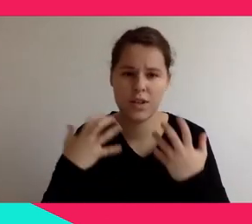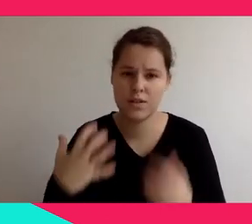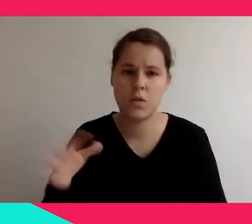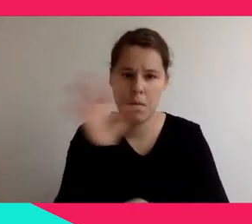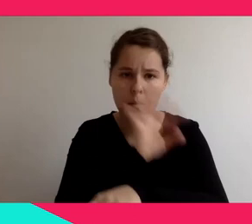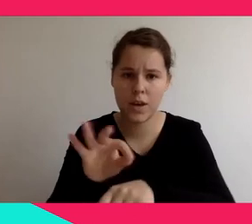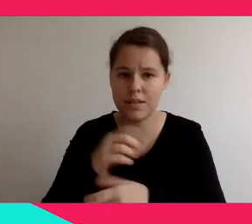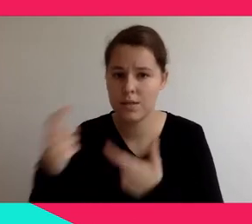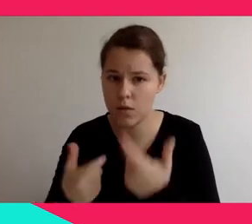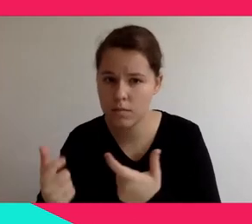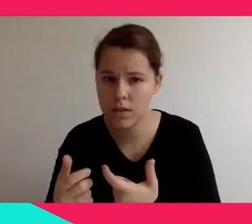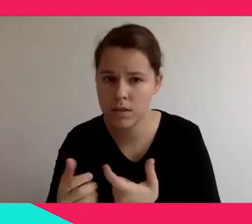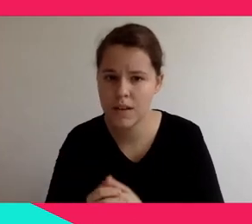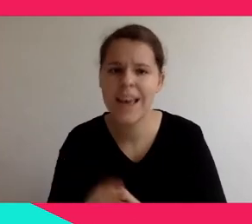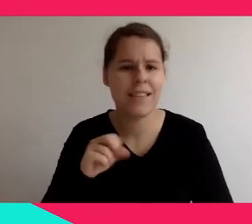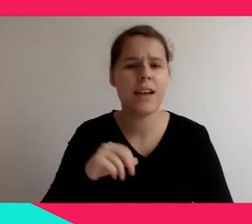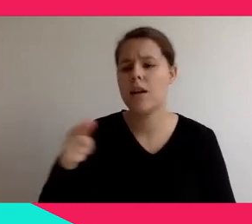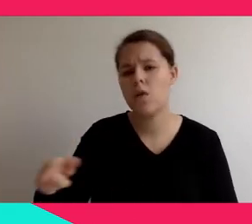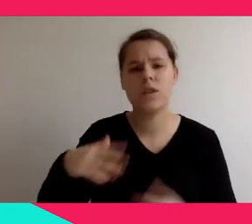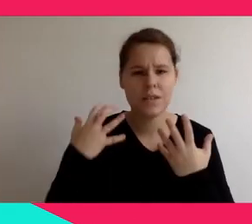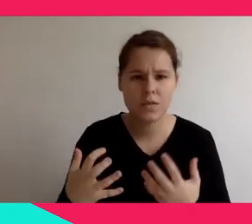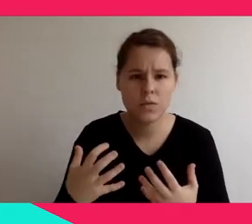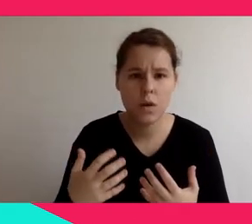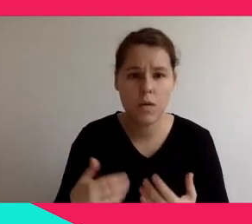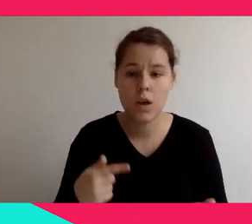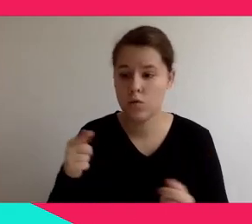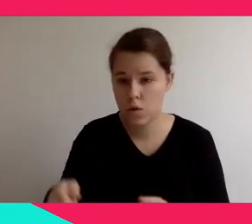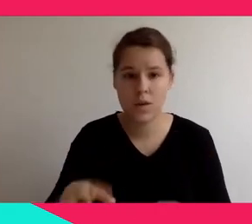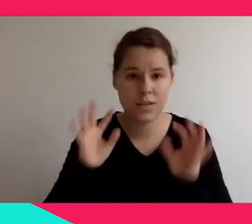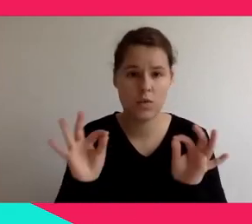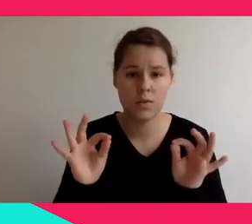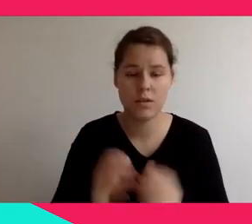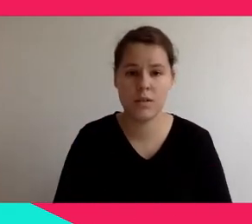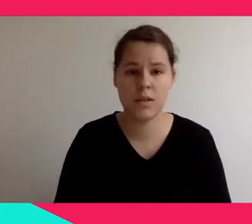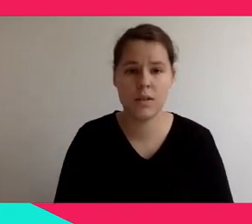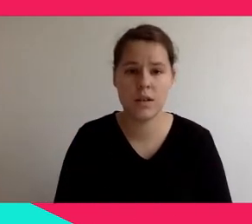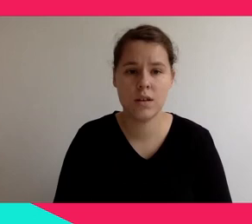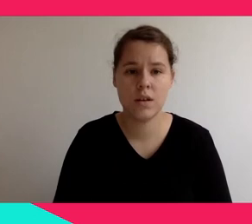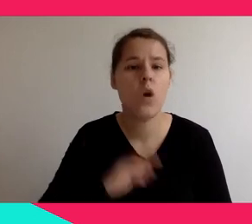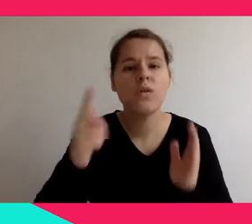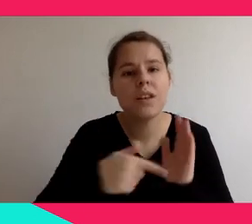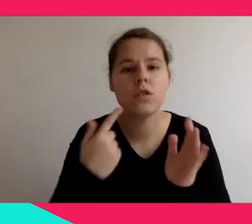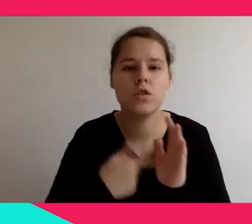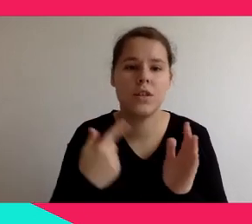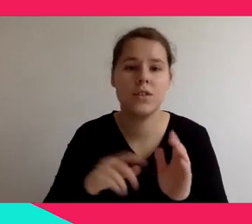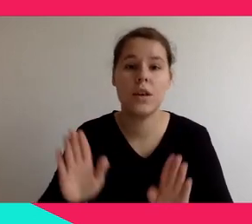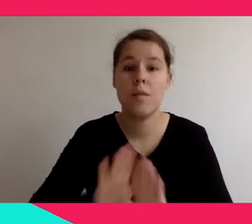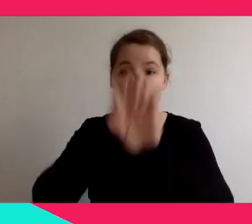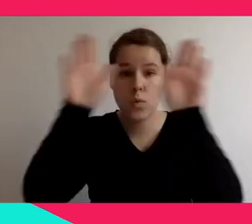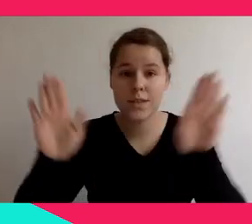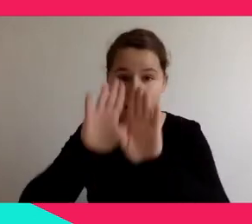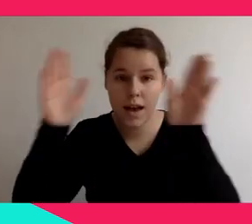So so yes, it's going to be to be more and more in museums and also because it's getting cheaper to get this hardware.